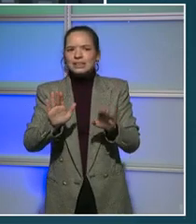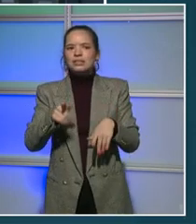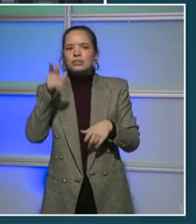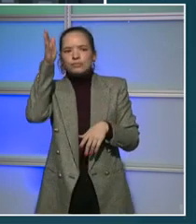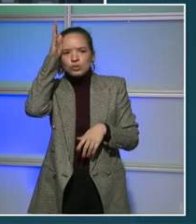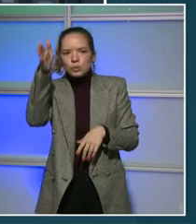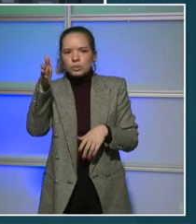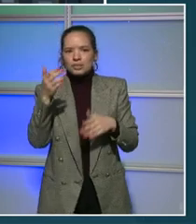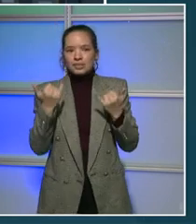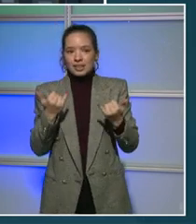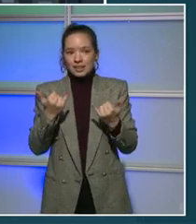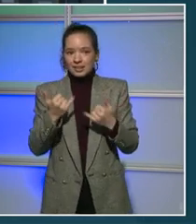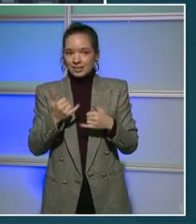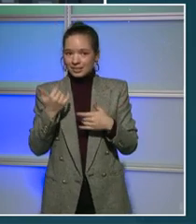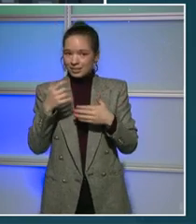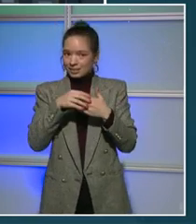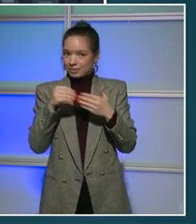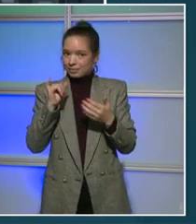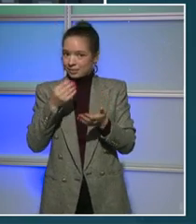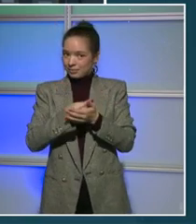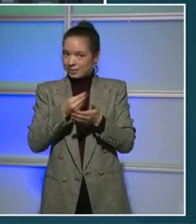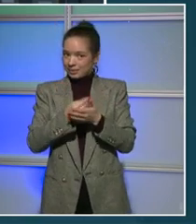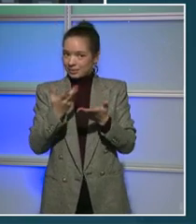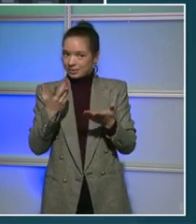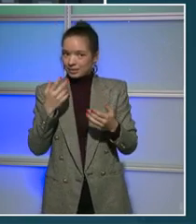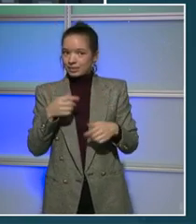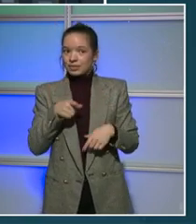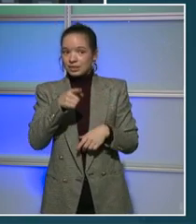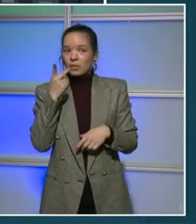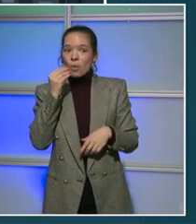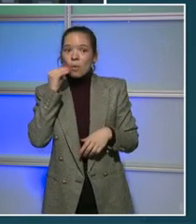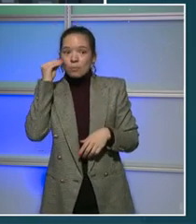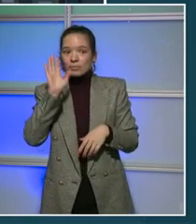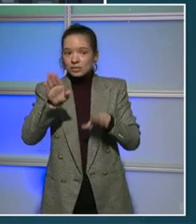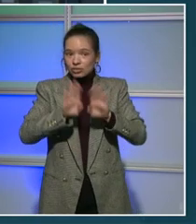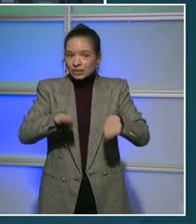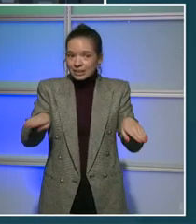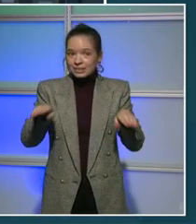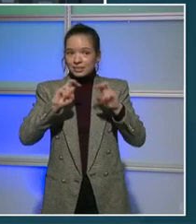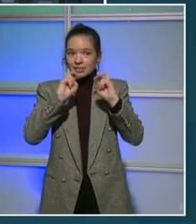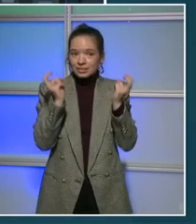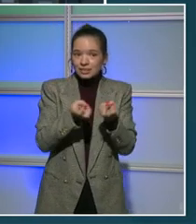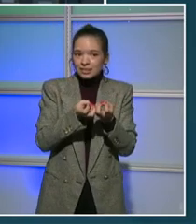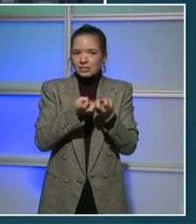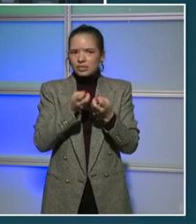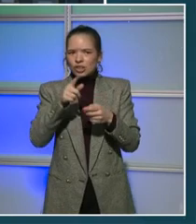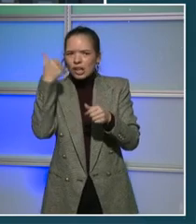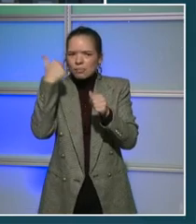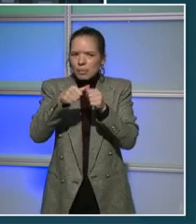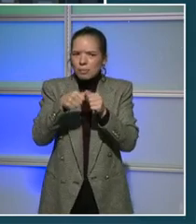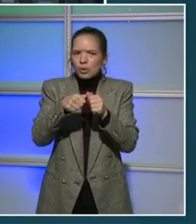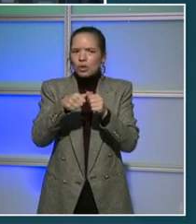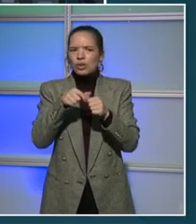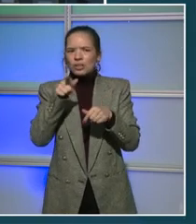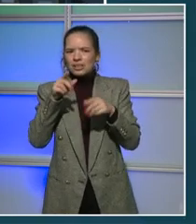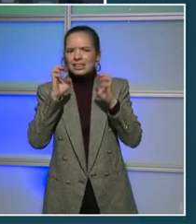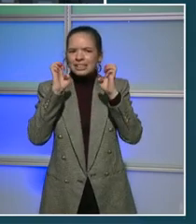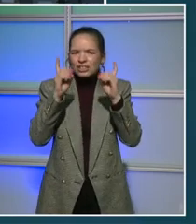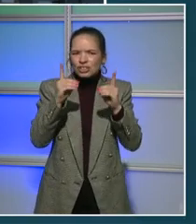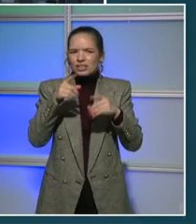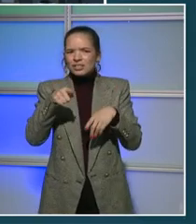perhaps surrounded by children of your own, you'll remember that public education and good jobs are the heartbeat of our city's future.